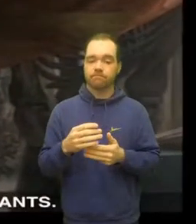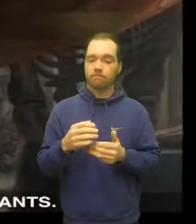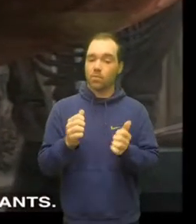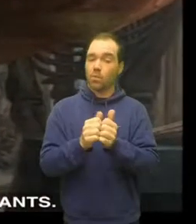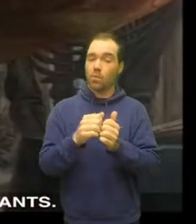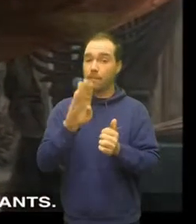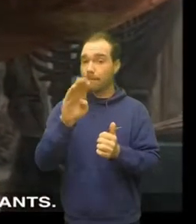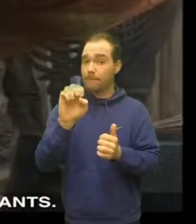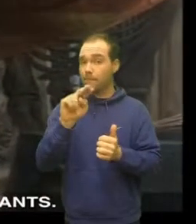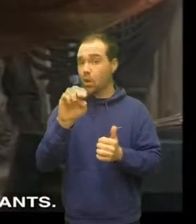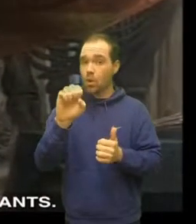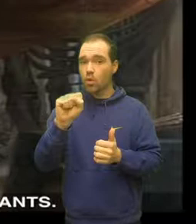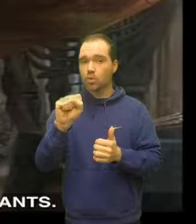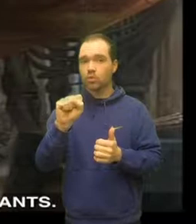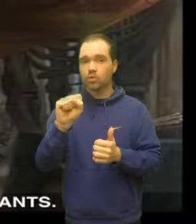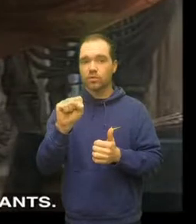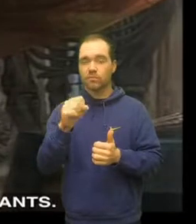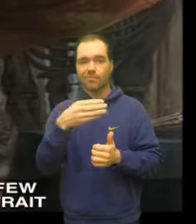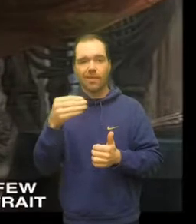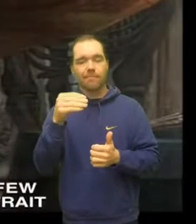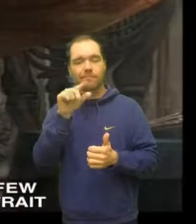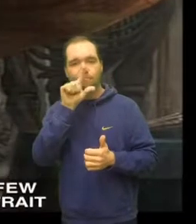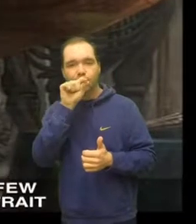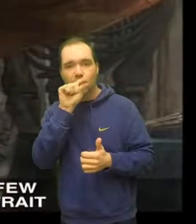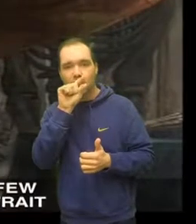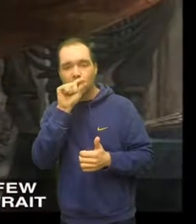bones and stuffed golden pheasants.